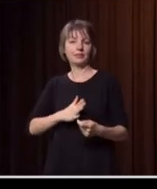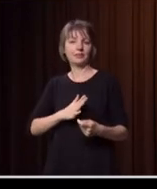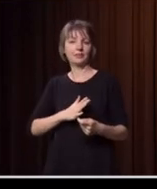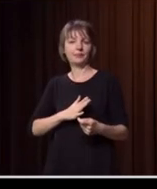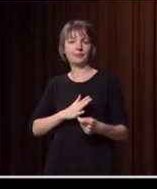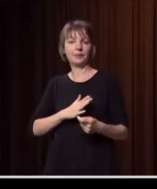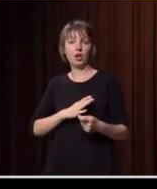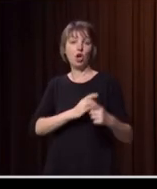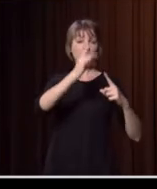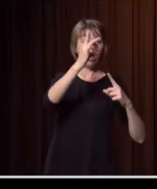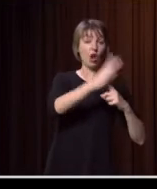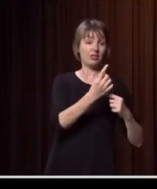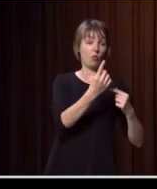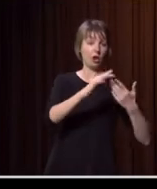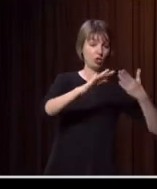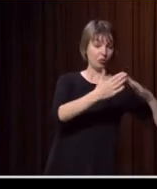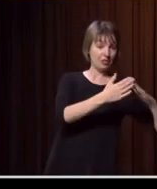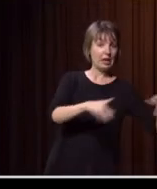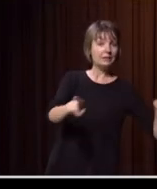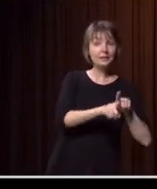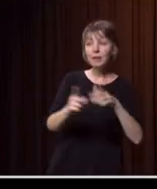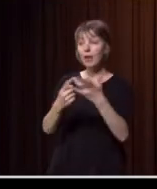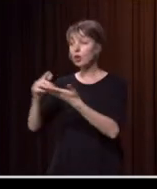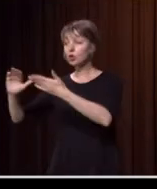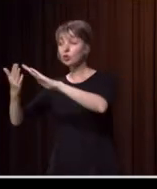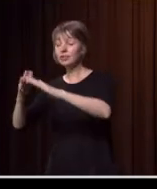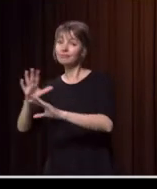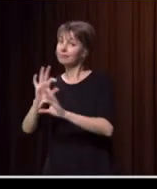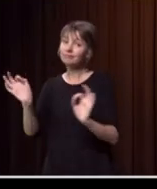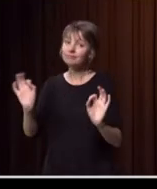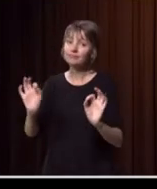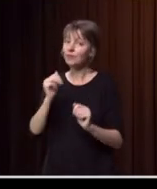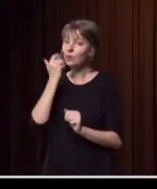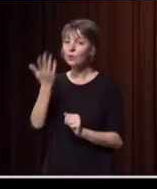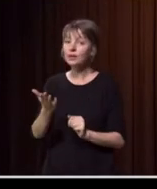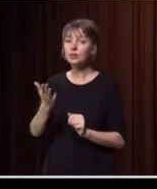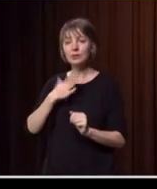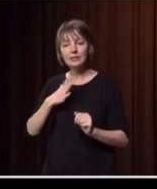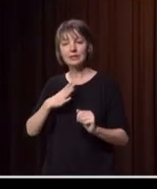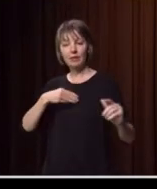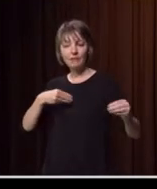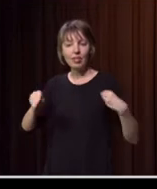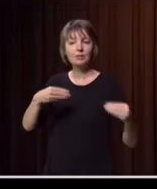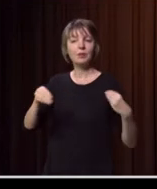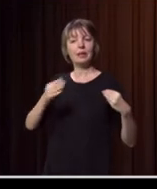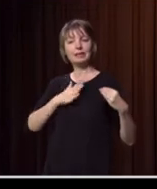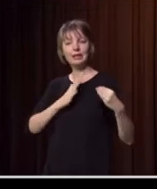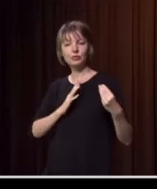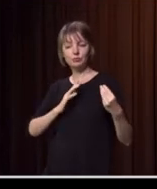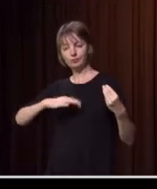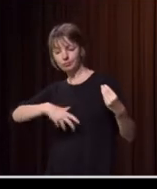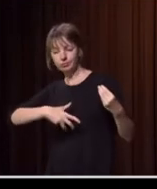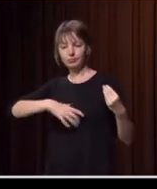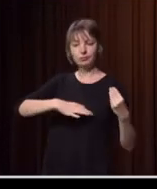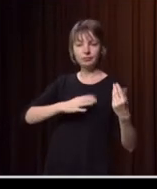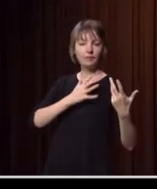a priority in one community is not the same priority in another community and we've got to make sure that we're flexible enough and we're agile enough and we're able to have